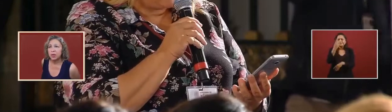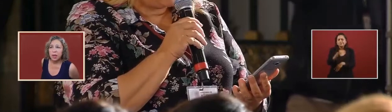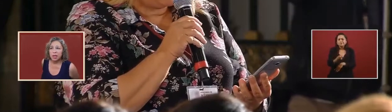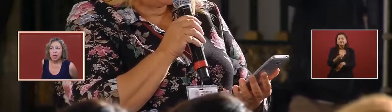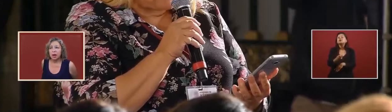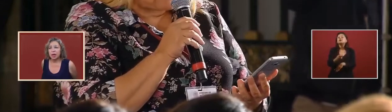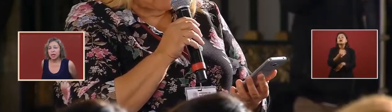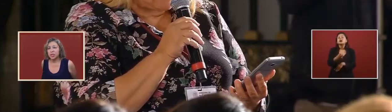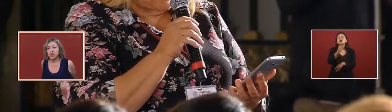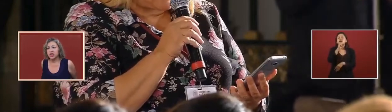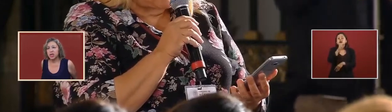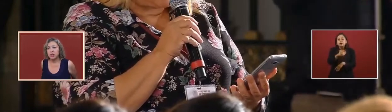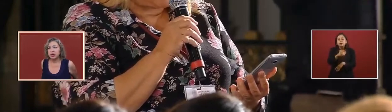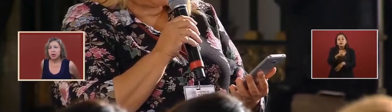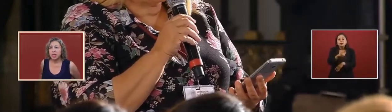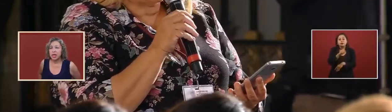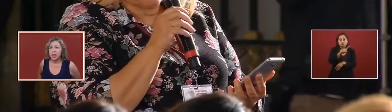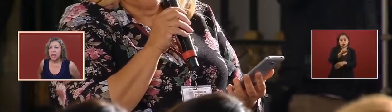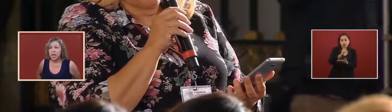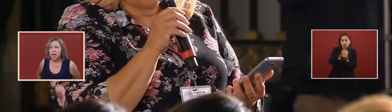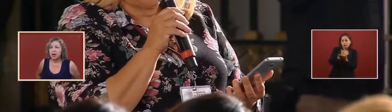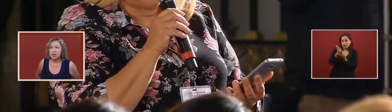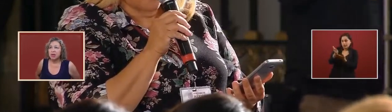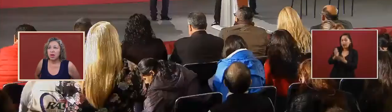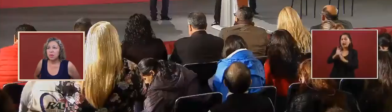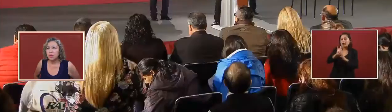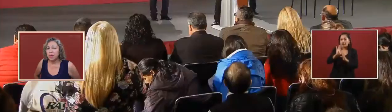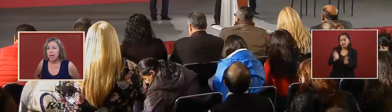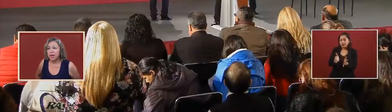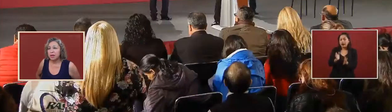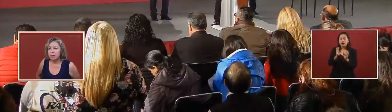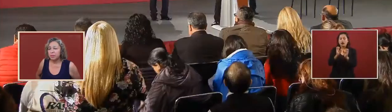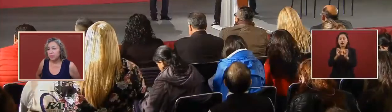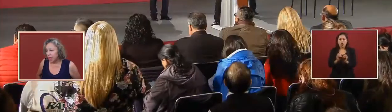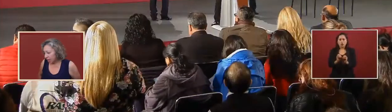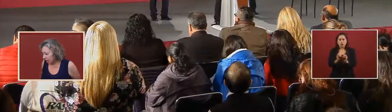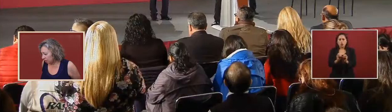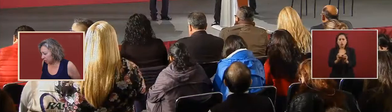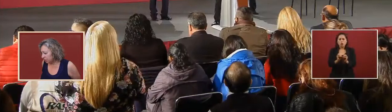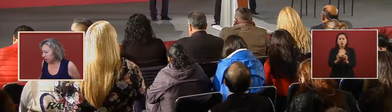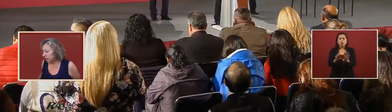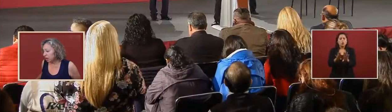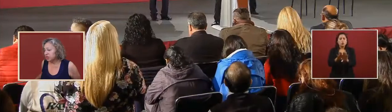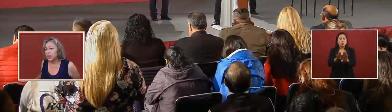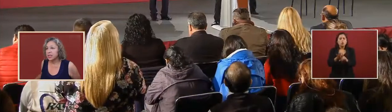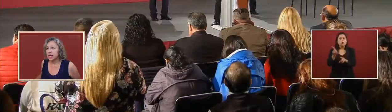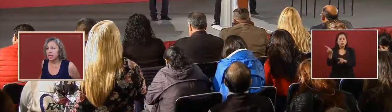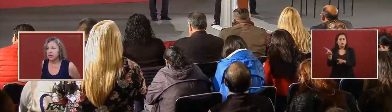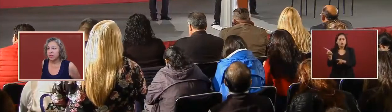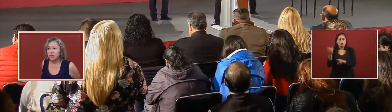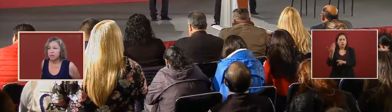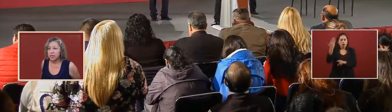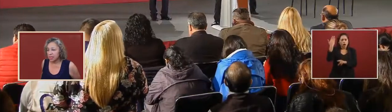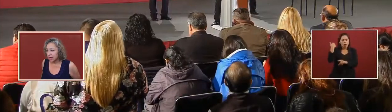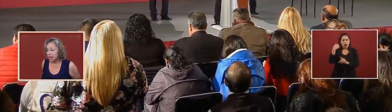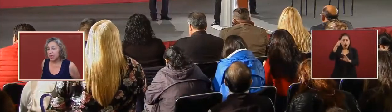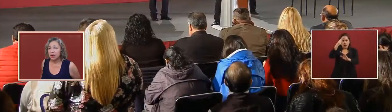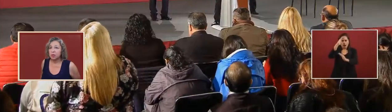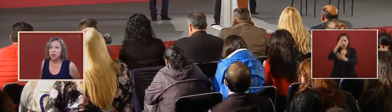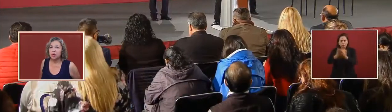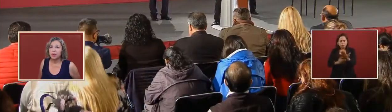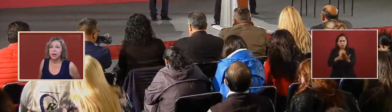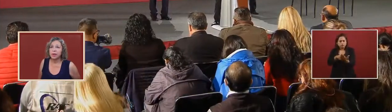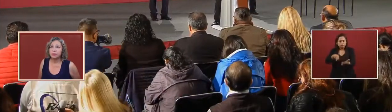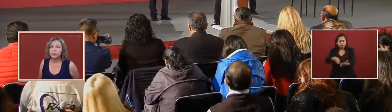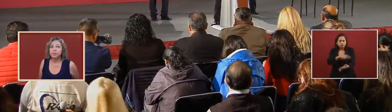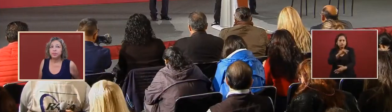you and in what condition are they and are you going to be paying them and was there any contract signed or agreement signed and